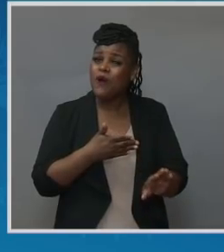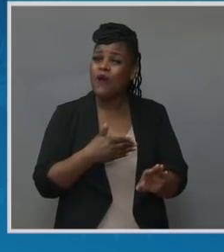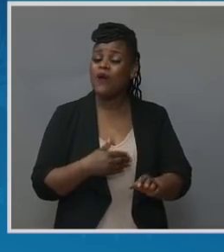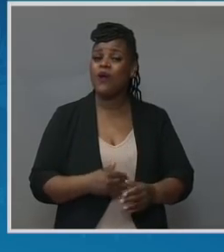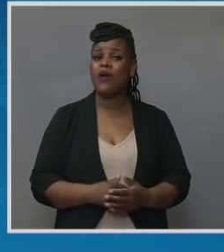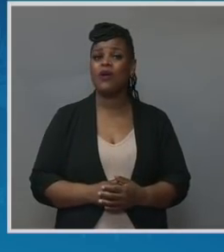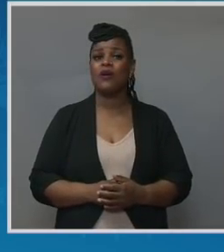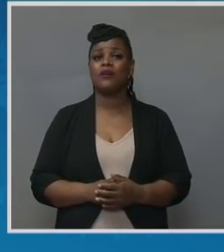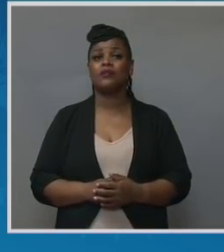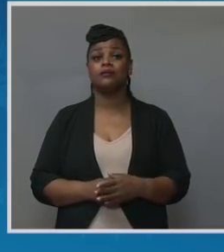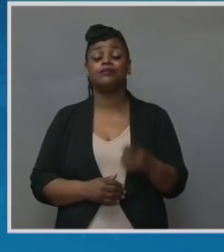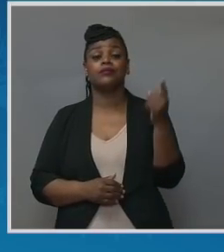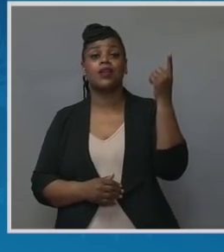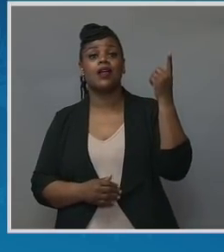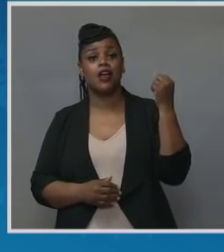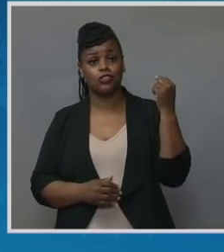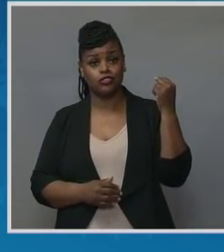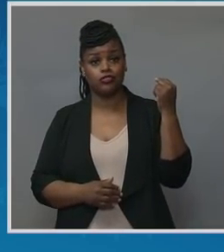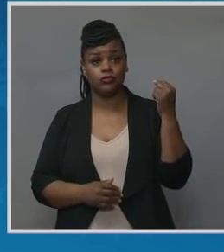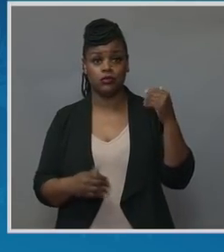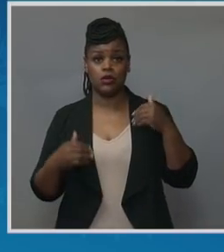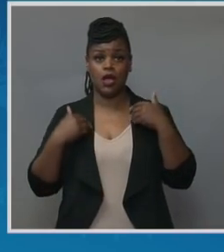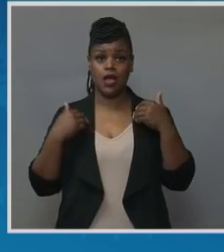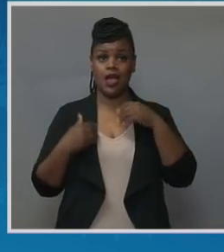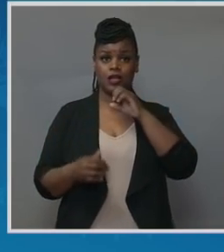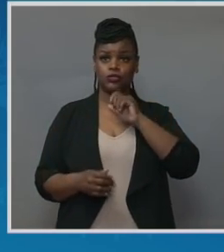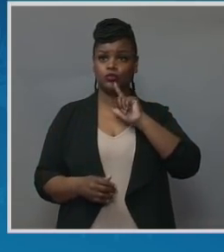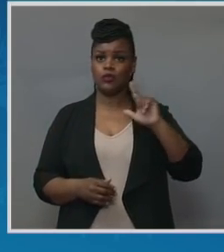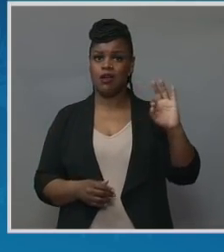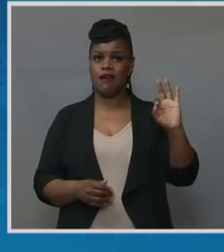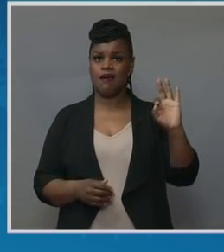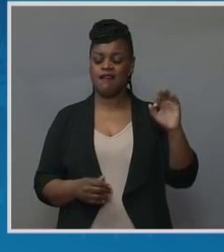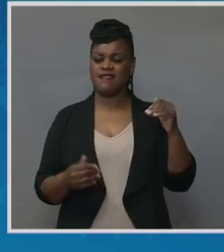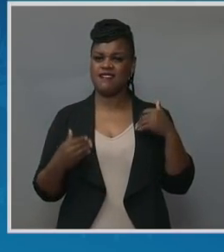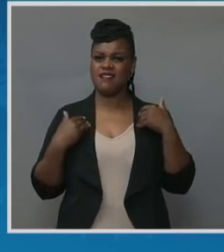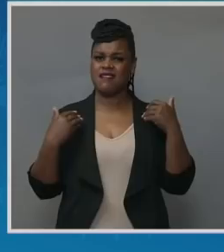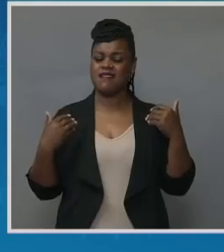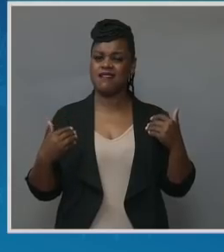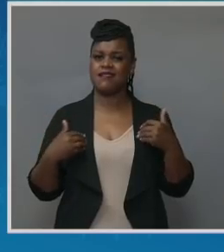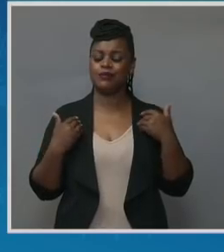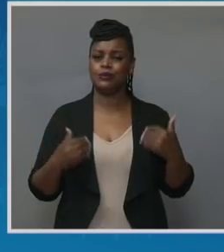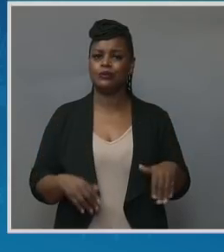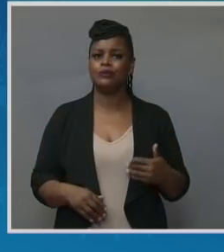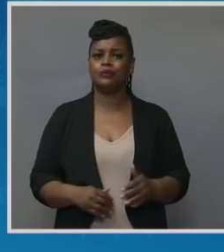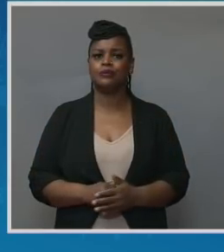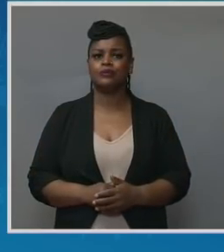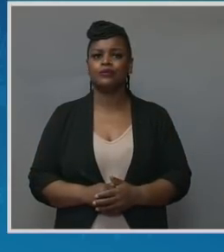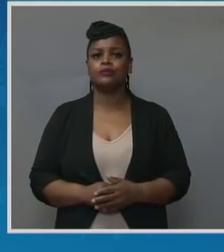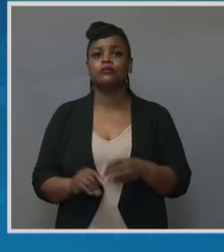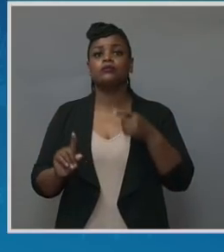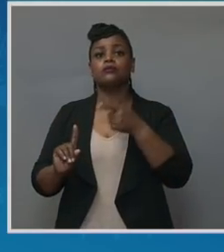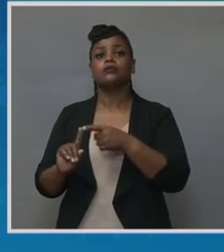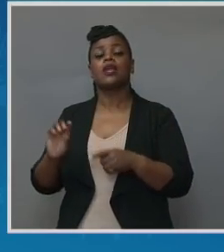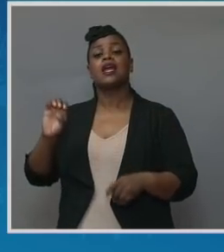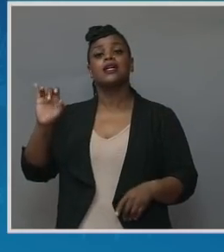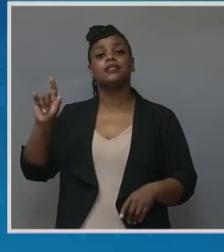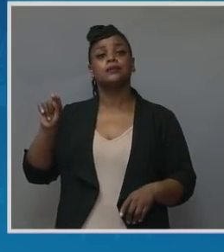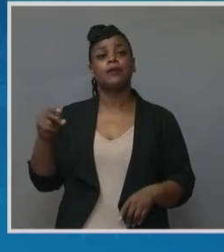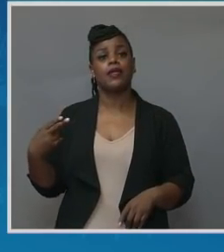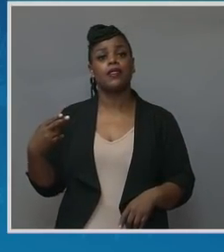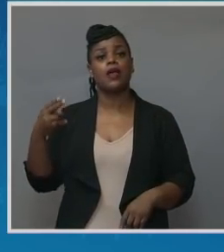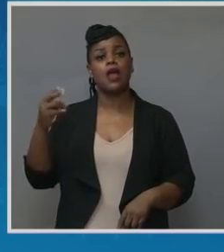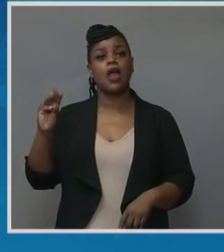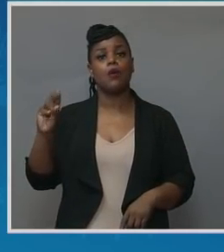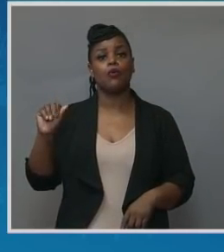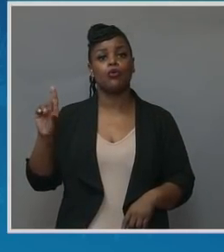ago at the all too young age of 29. And Dr. Elizabeth Howell, chair of the Department of